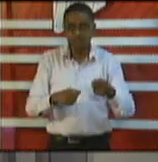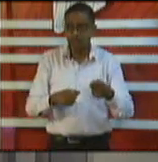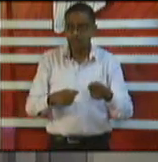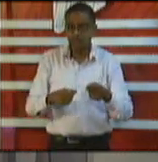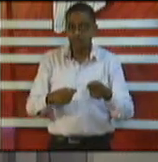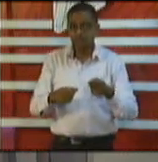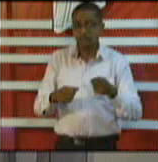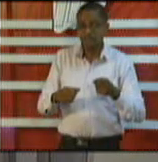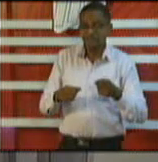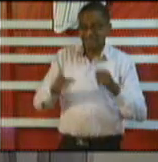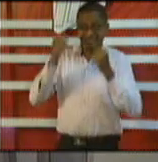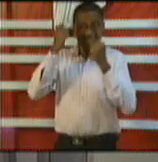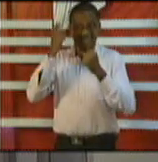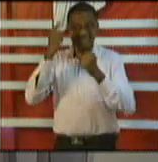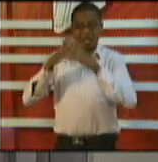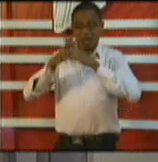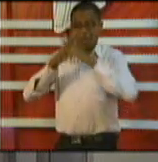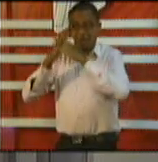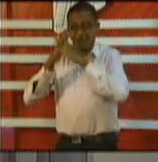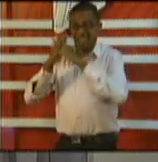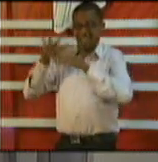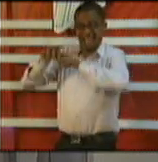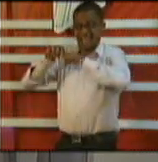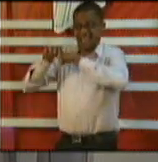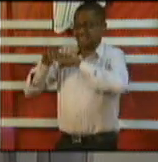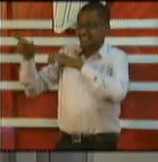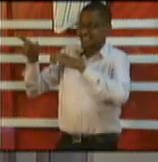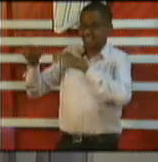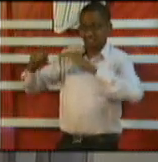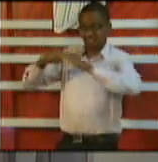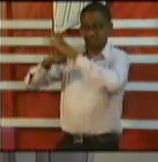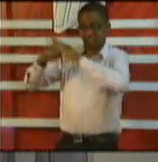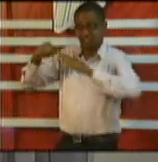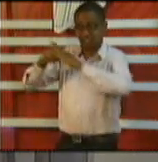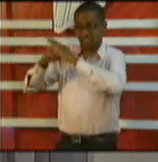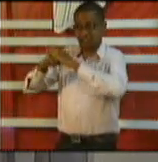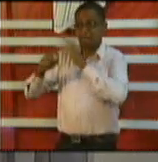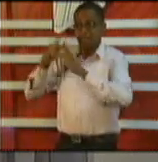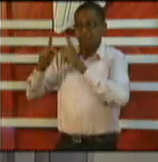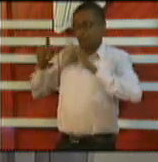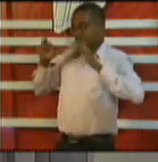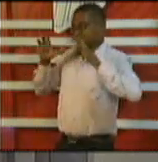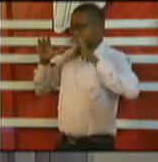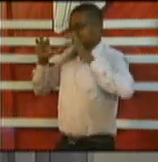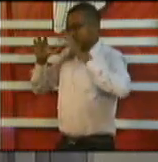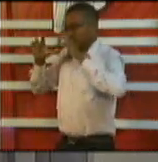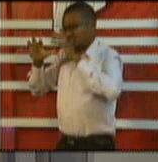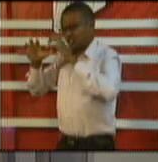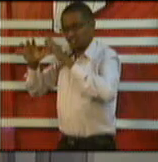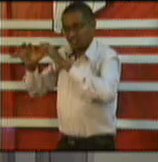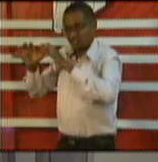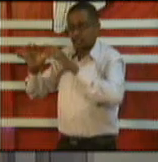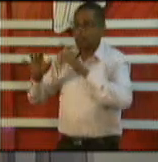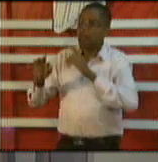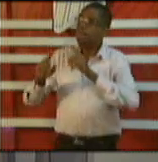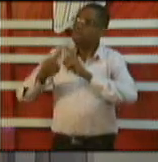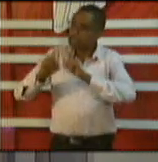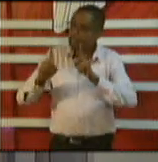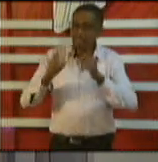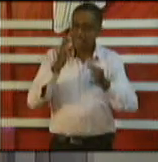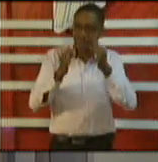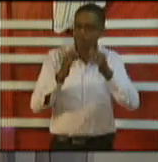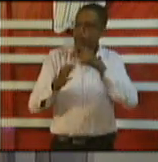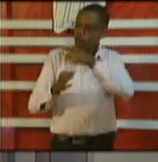united states and england once you just apply basic common sense on a beach you are going to be